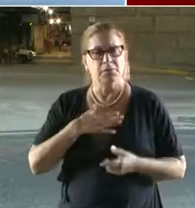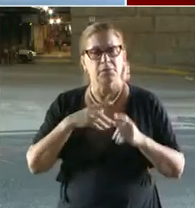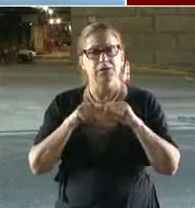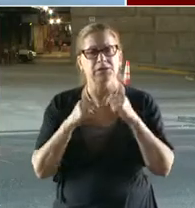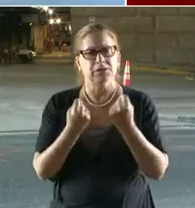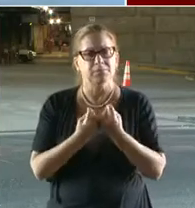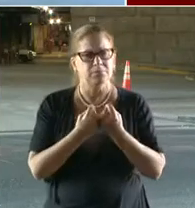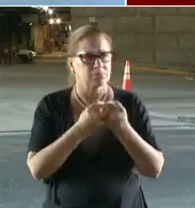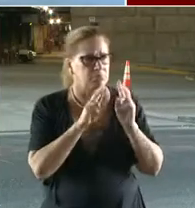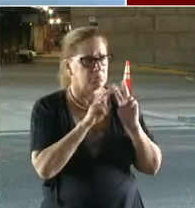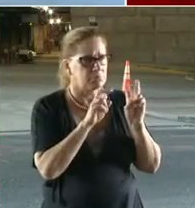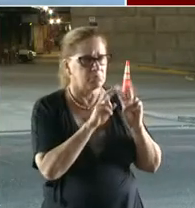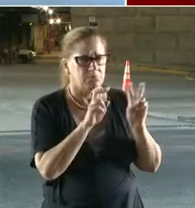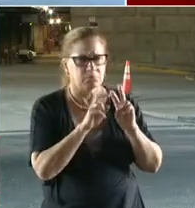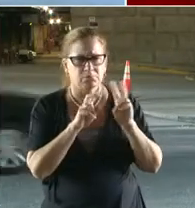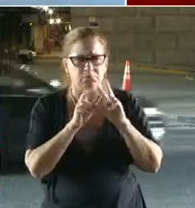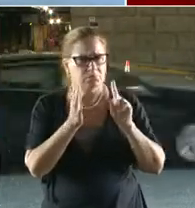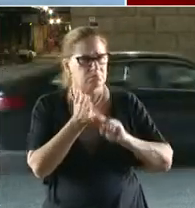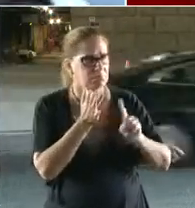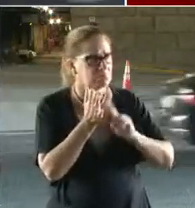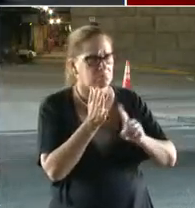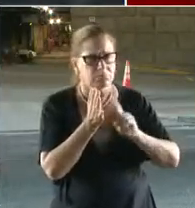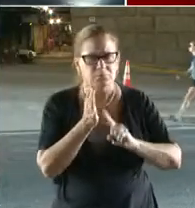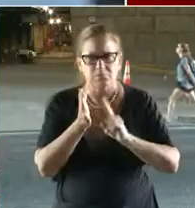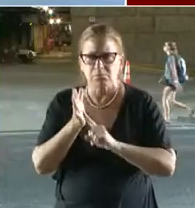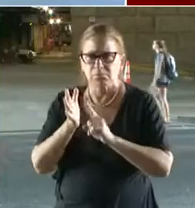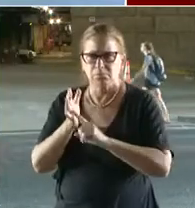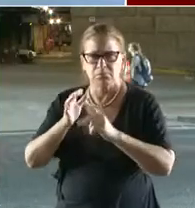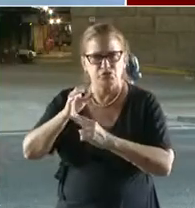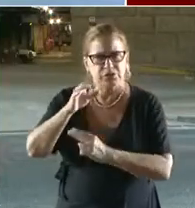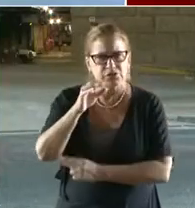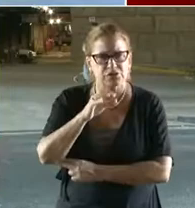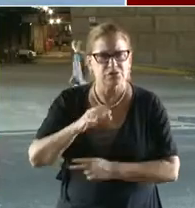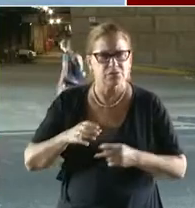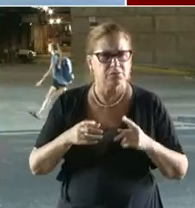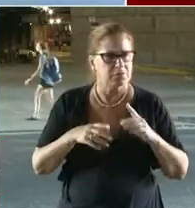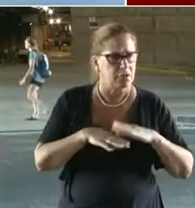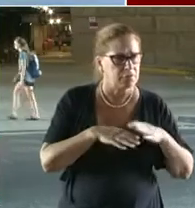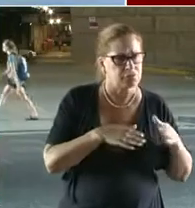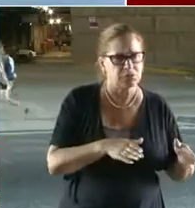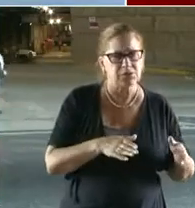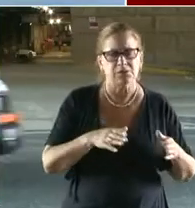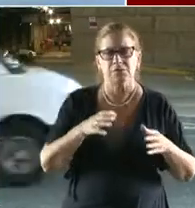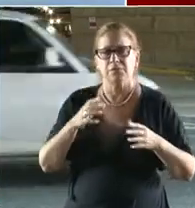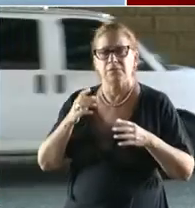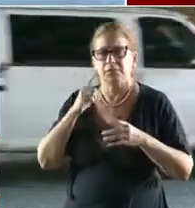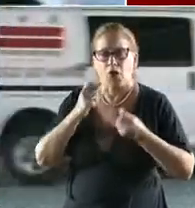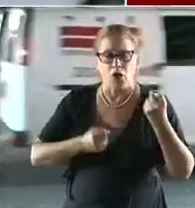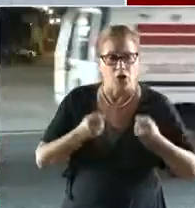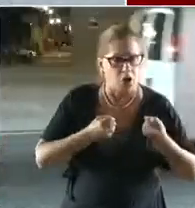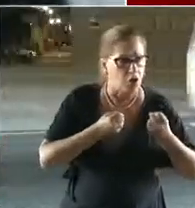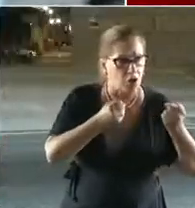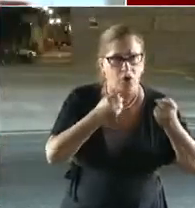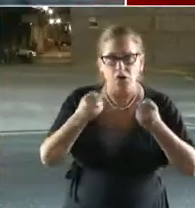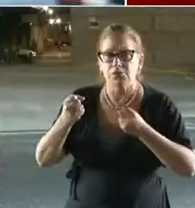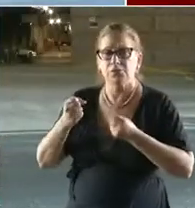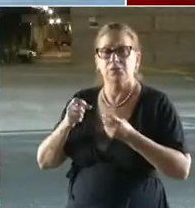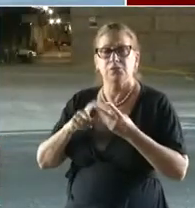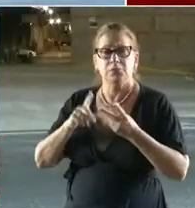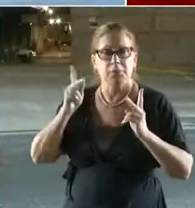to ensure, again, the safety for all users, whether they're a vehicle to traffic or pedestrians. Any change in the